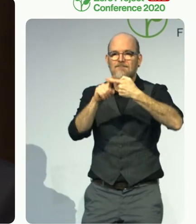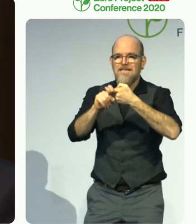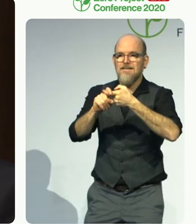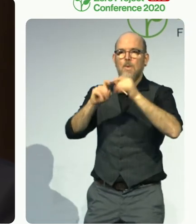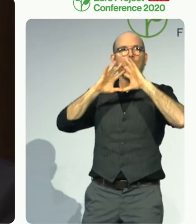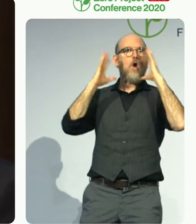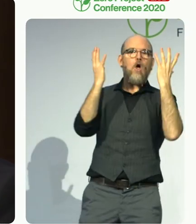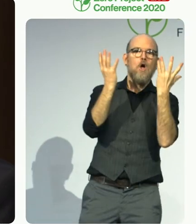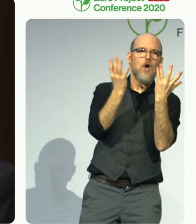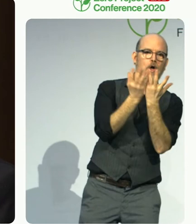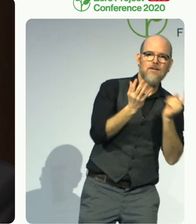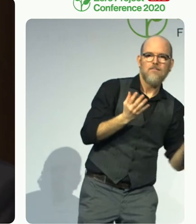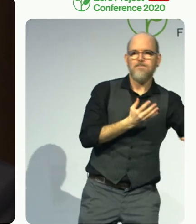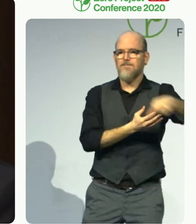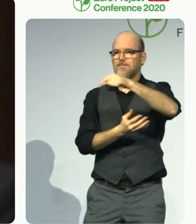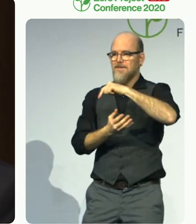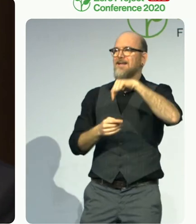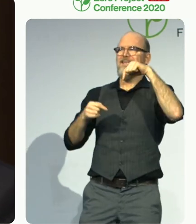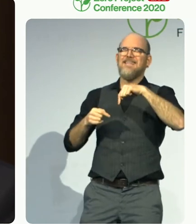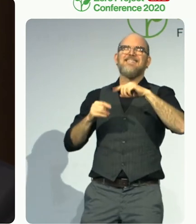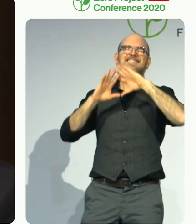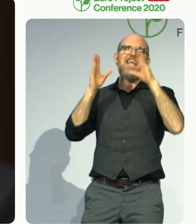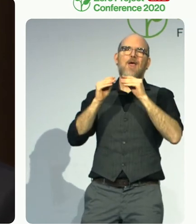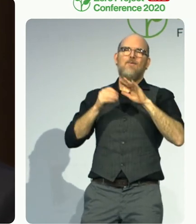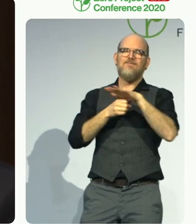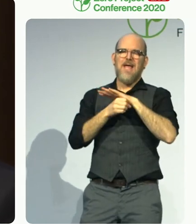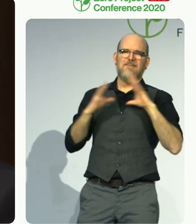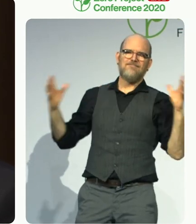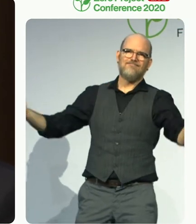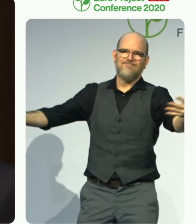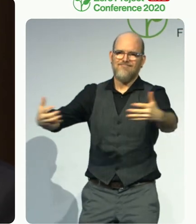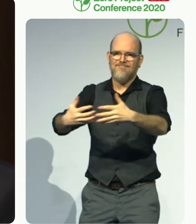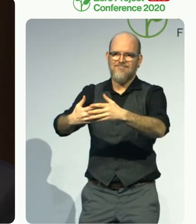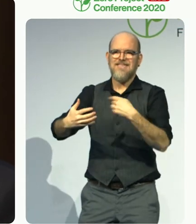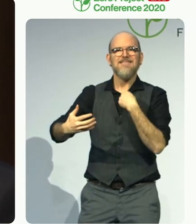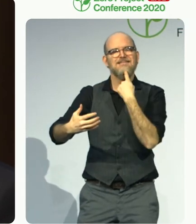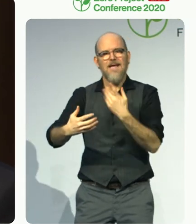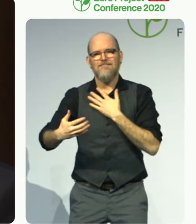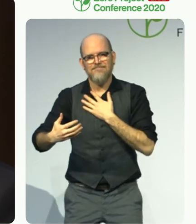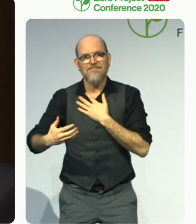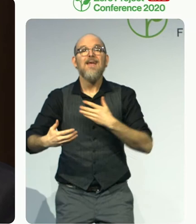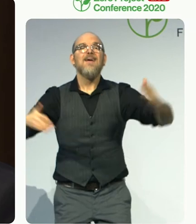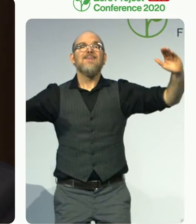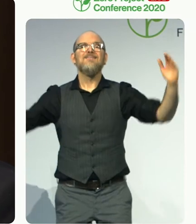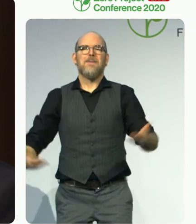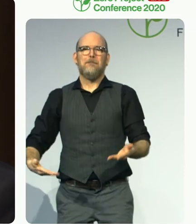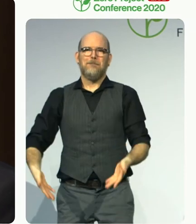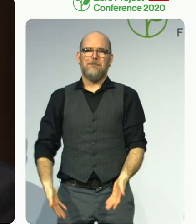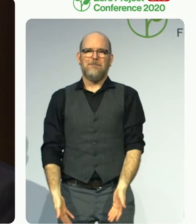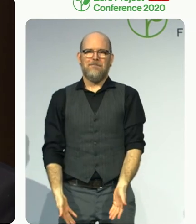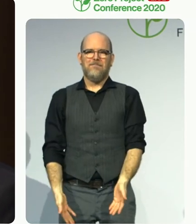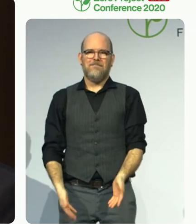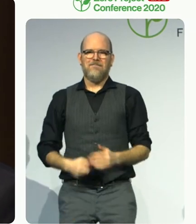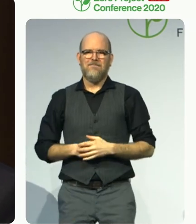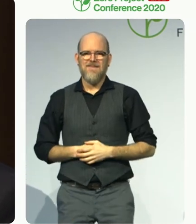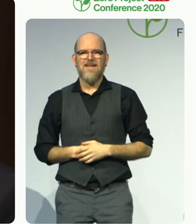I, too, should like to bid you welcome. It is truly marvelous to see